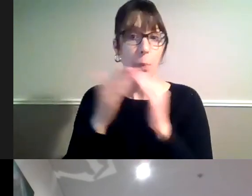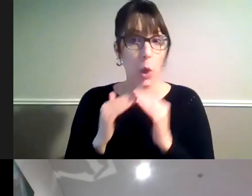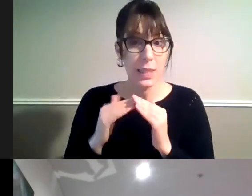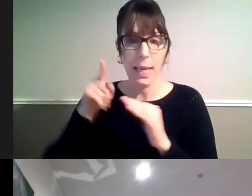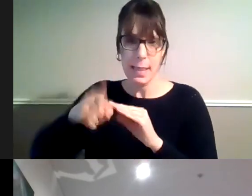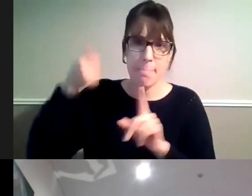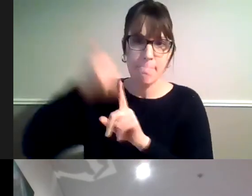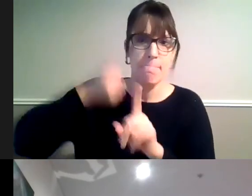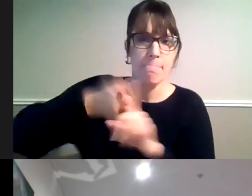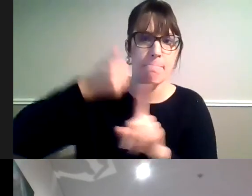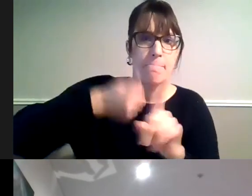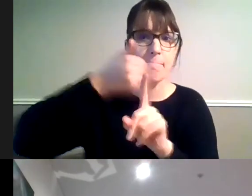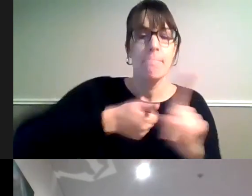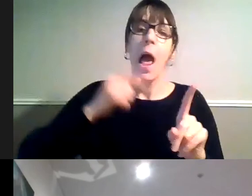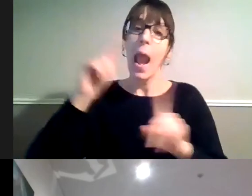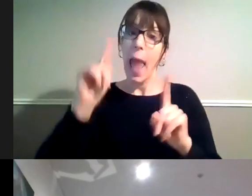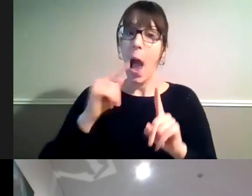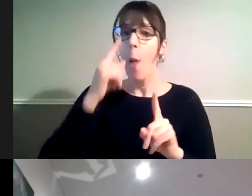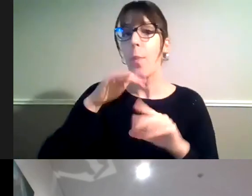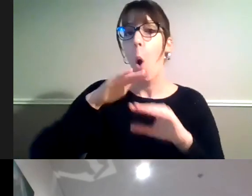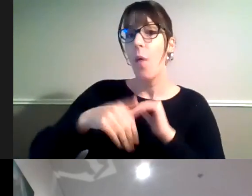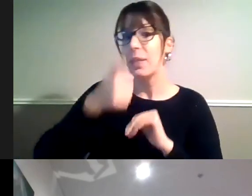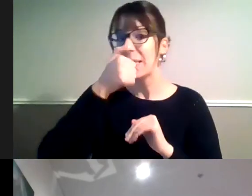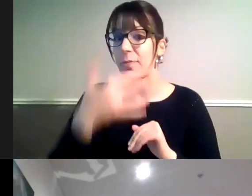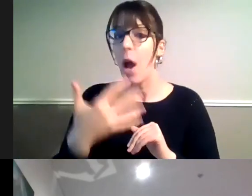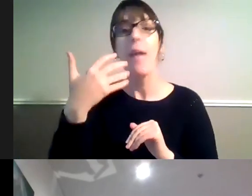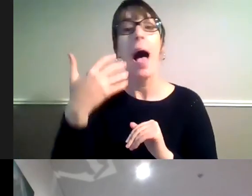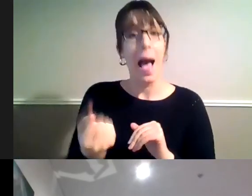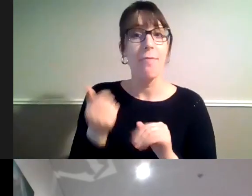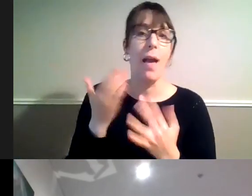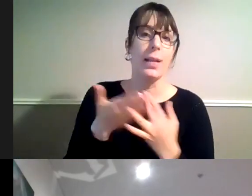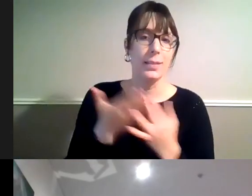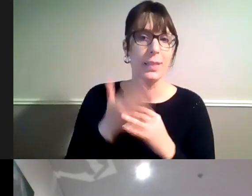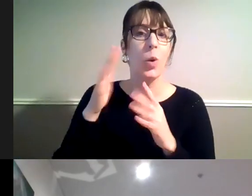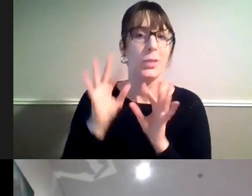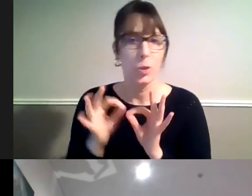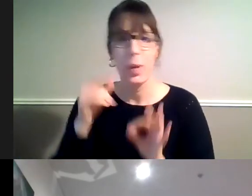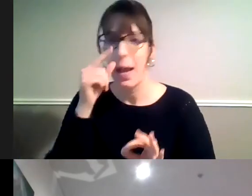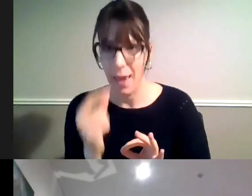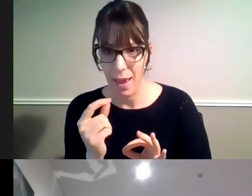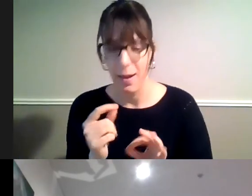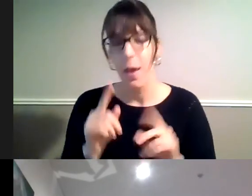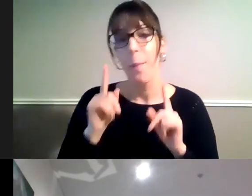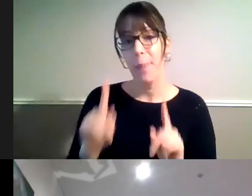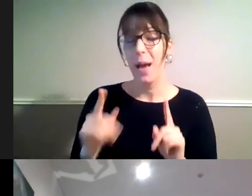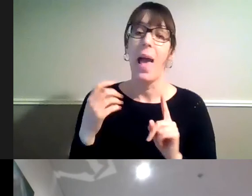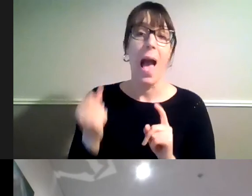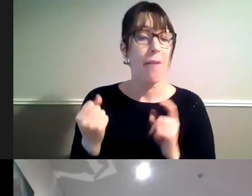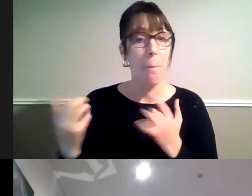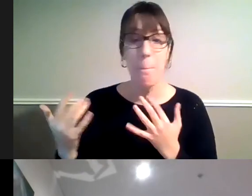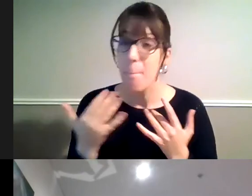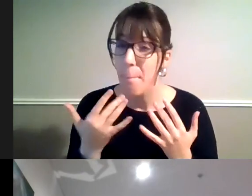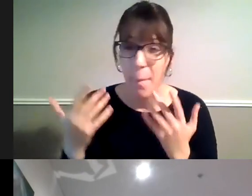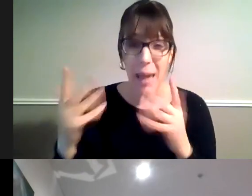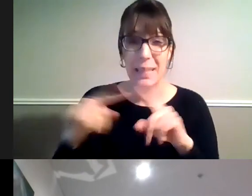Auslan specific issue but as you say Graeme there's still a hell of a lot of assistive technology out there that is used by people in the deaf community so